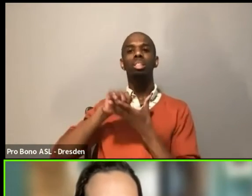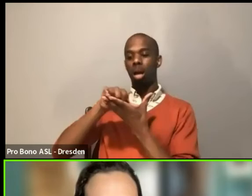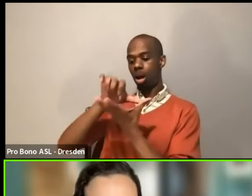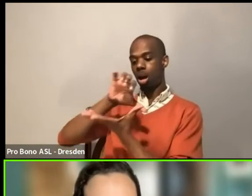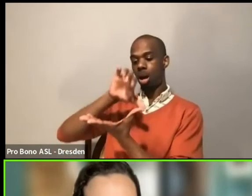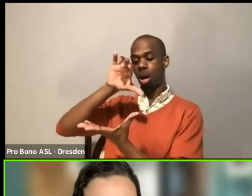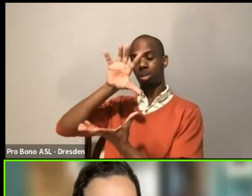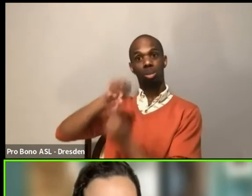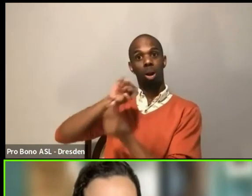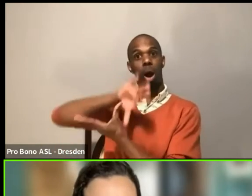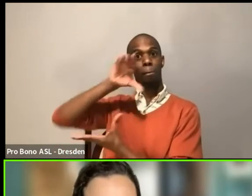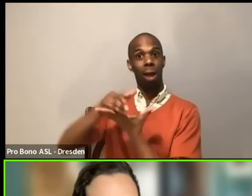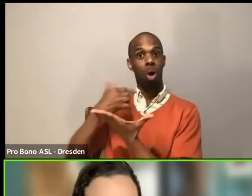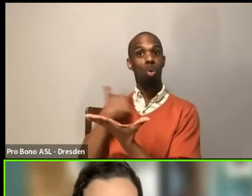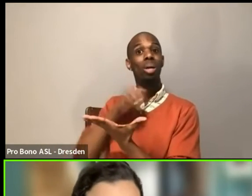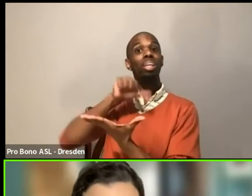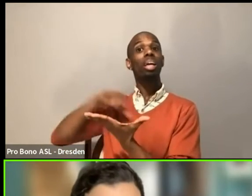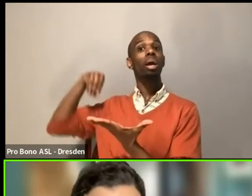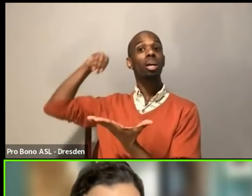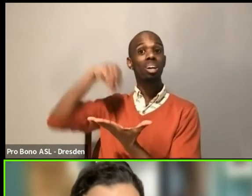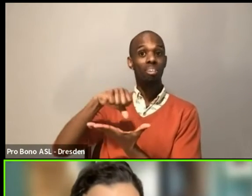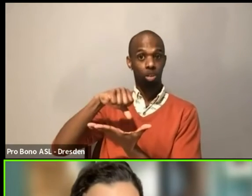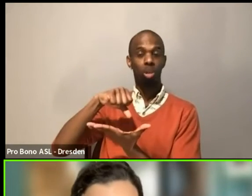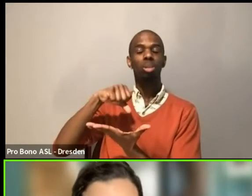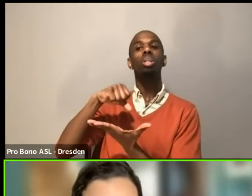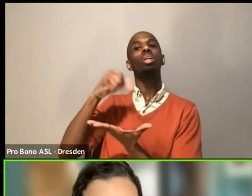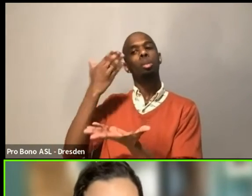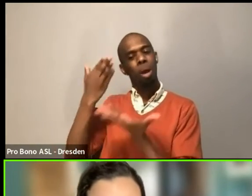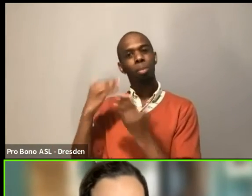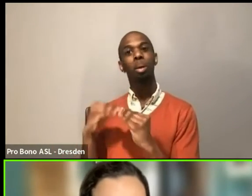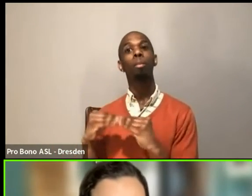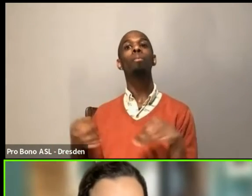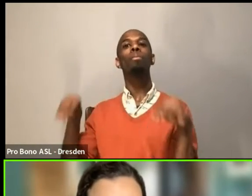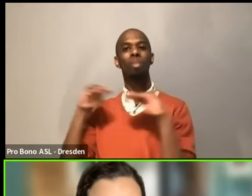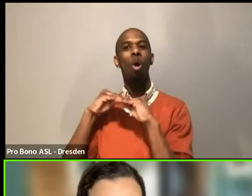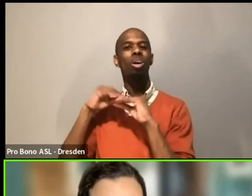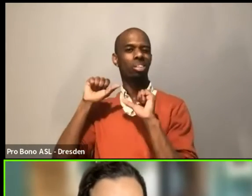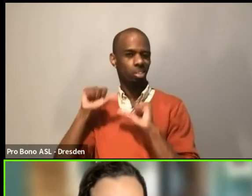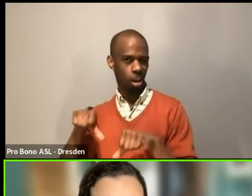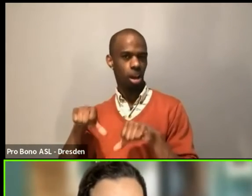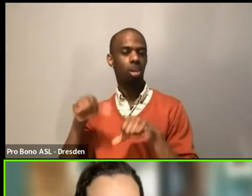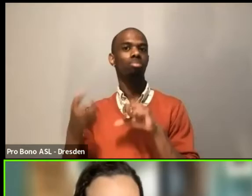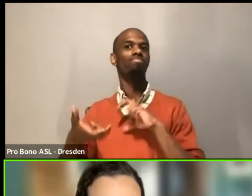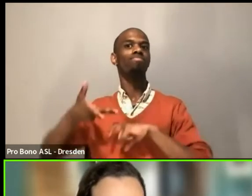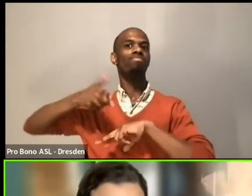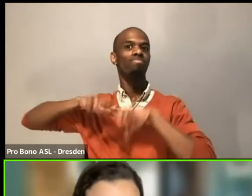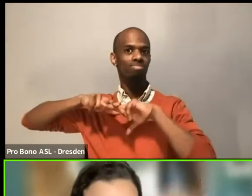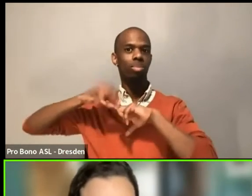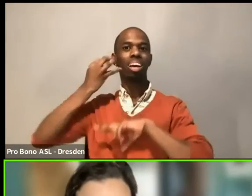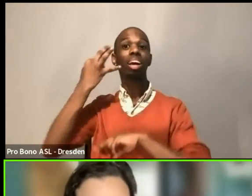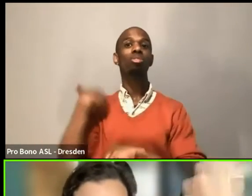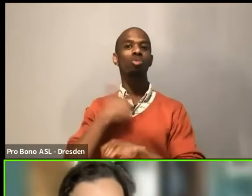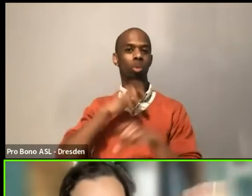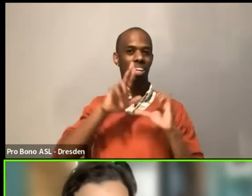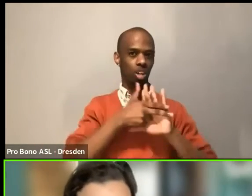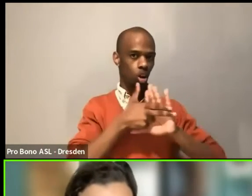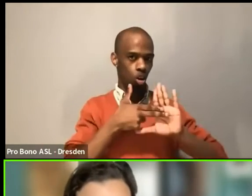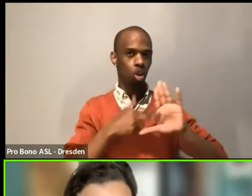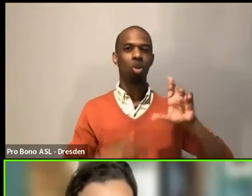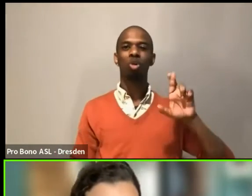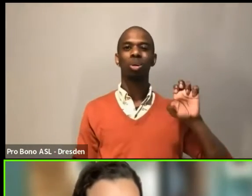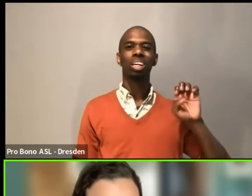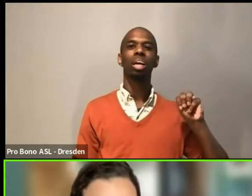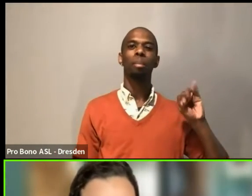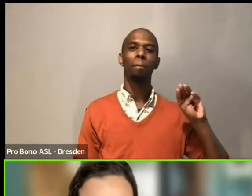be more if we do a reimbursement, but a stipend is also possible. just means that they're literally going to take home less, right? Because eventually when they pay the taxes,